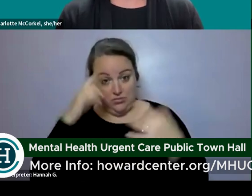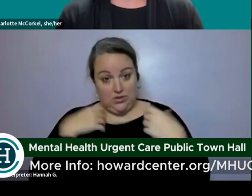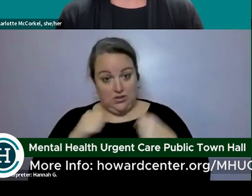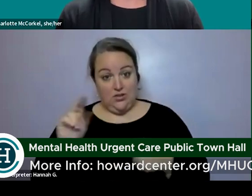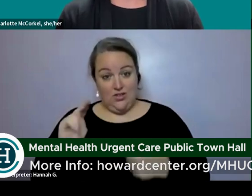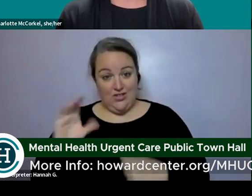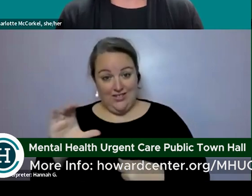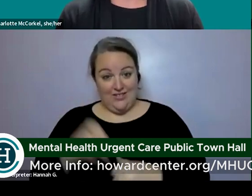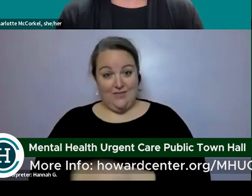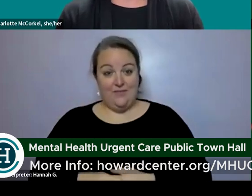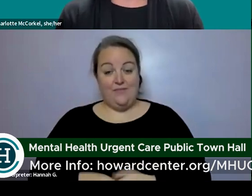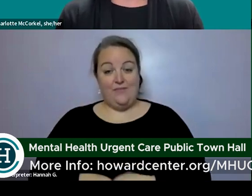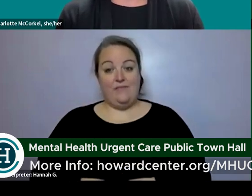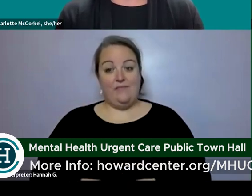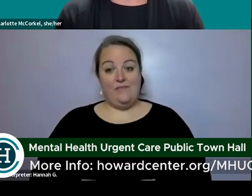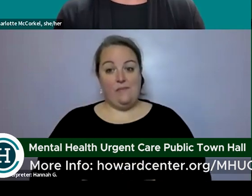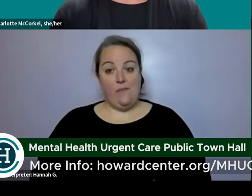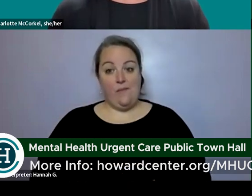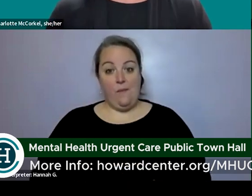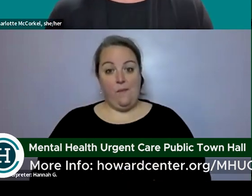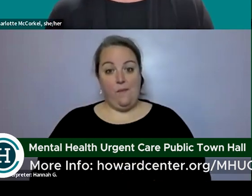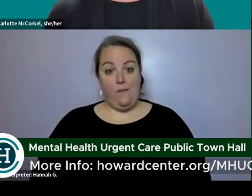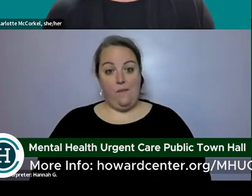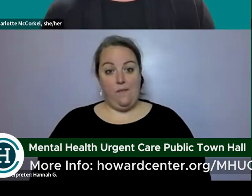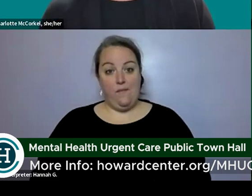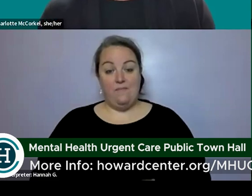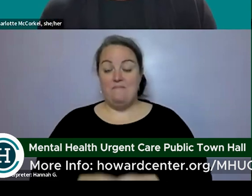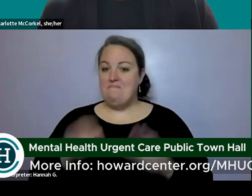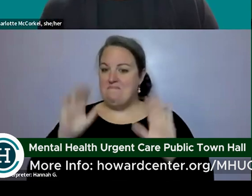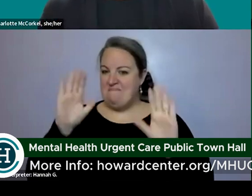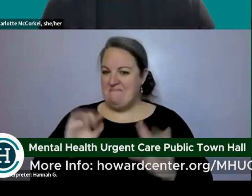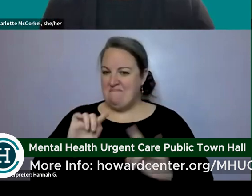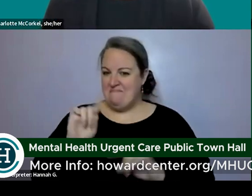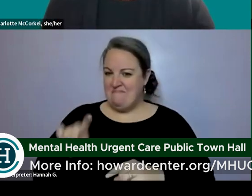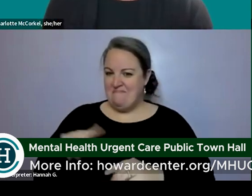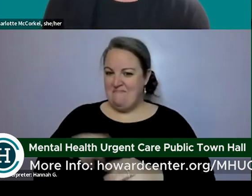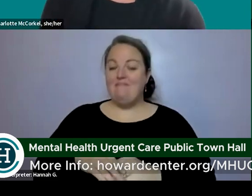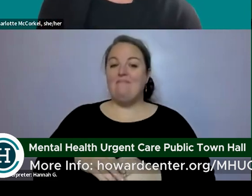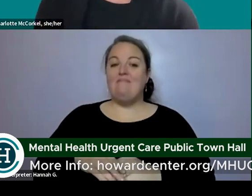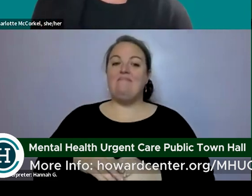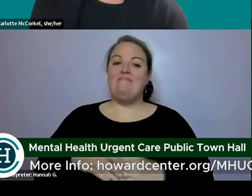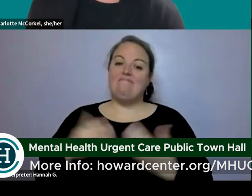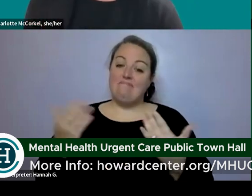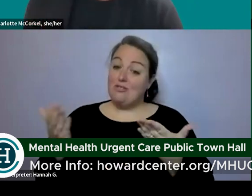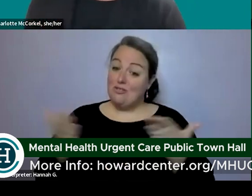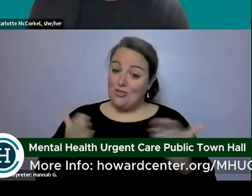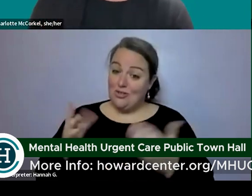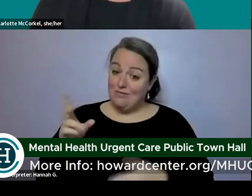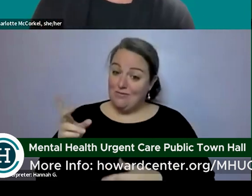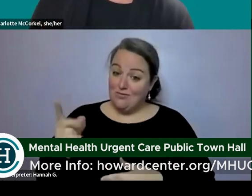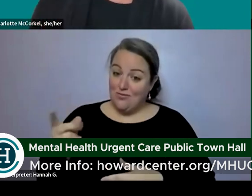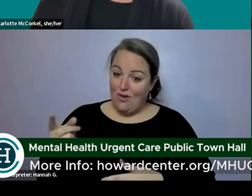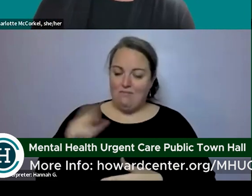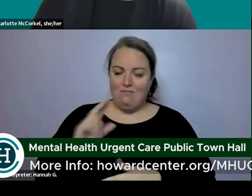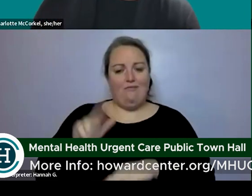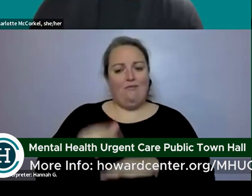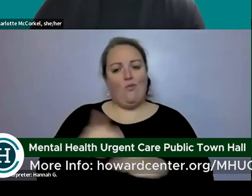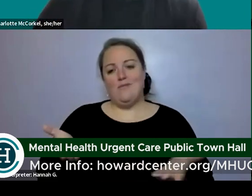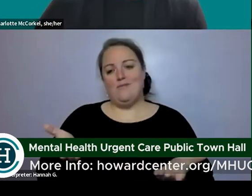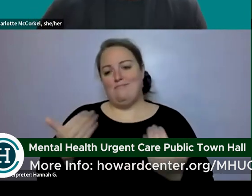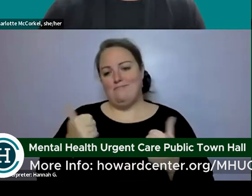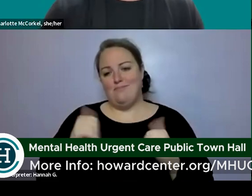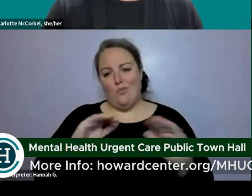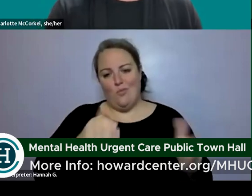that's a great question so serve so service dogs are of course welcome